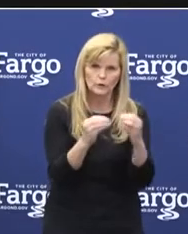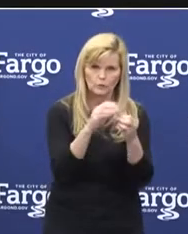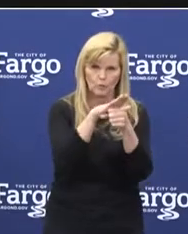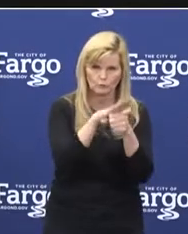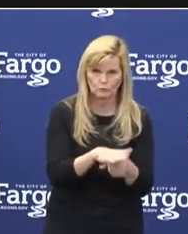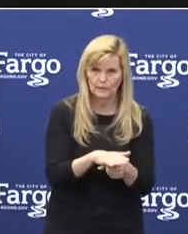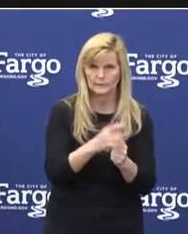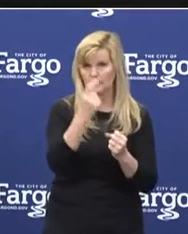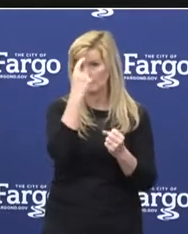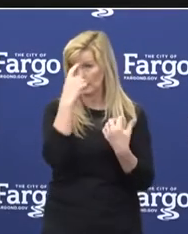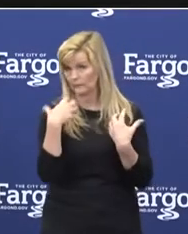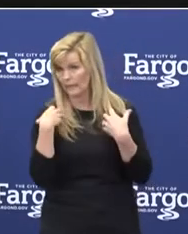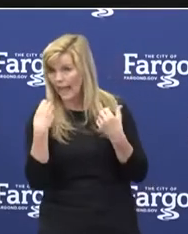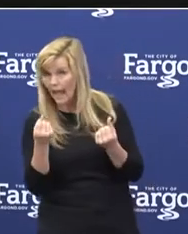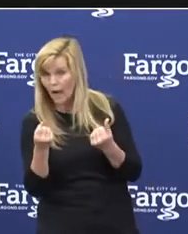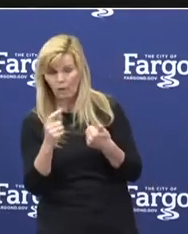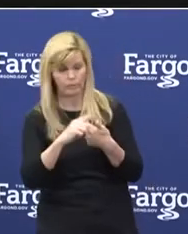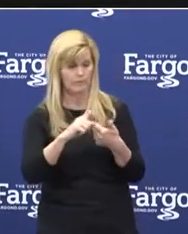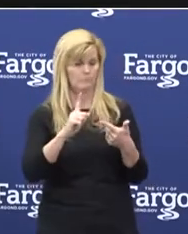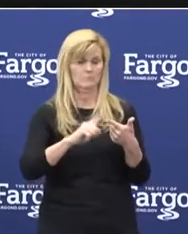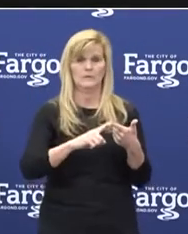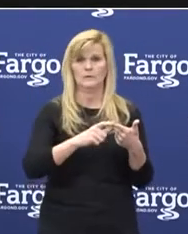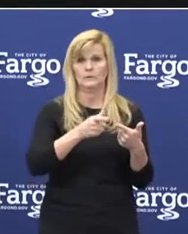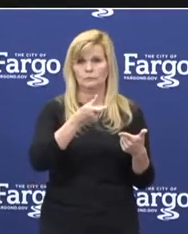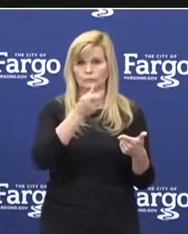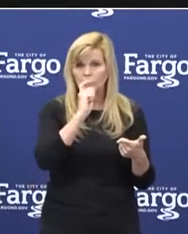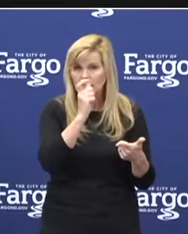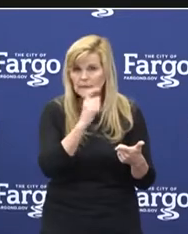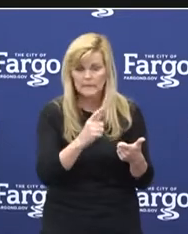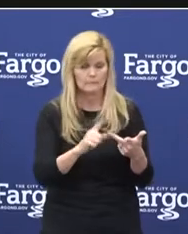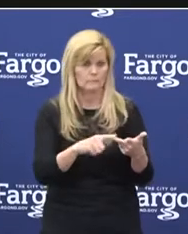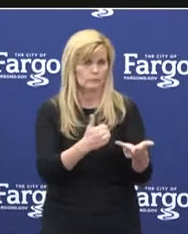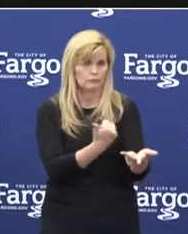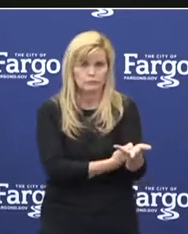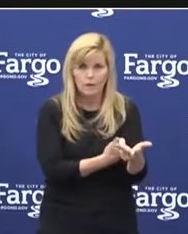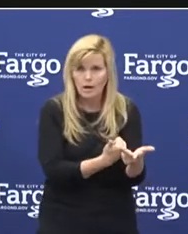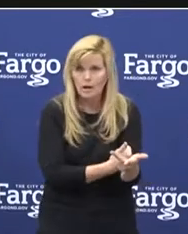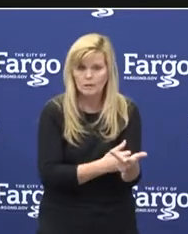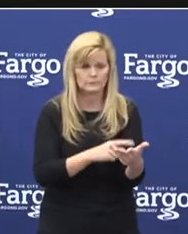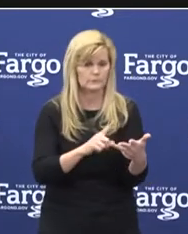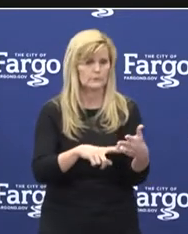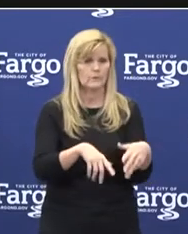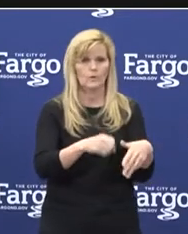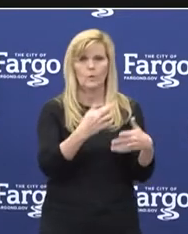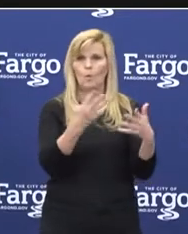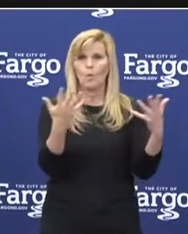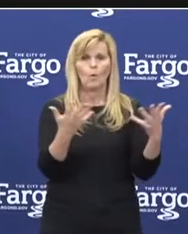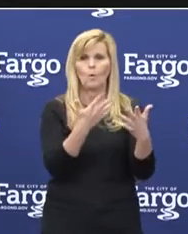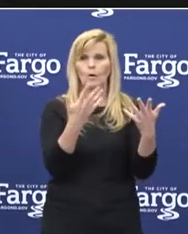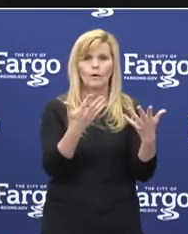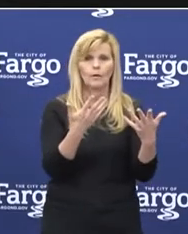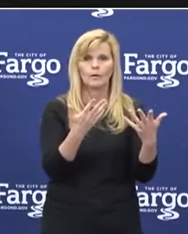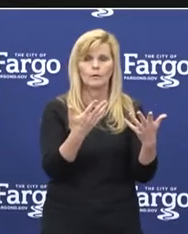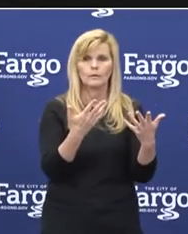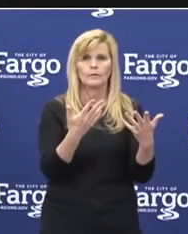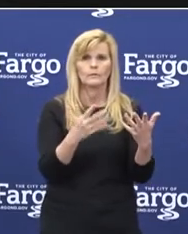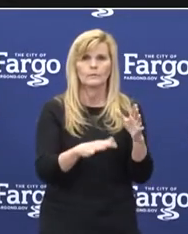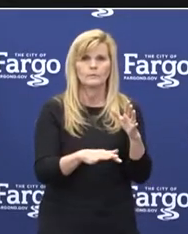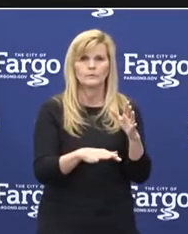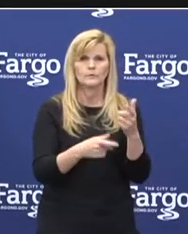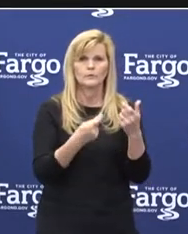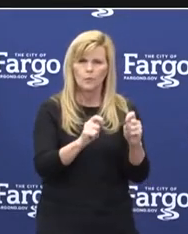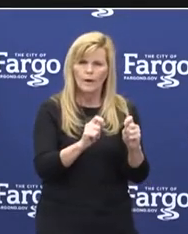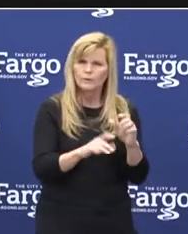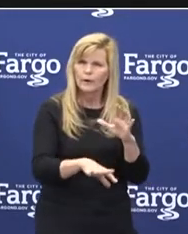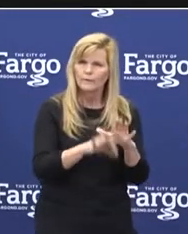whether it's substance addiction, or whether it's just finding out better